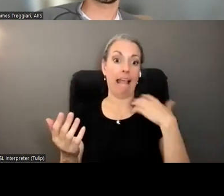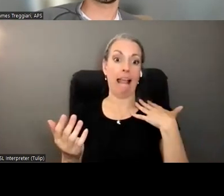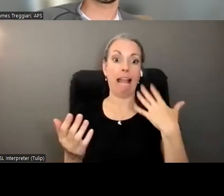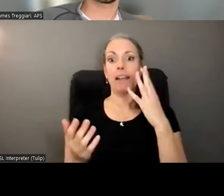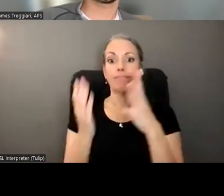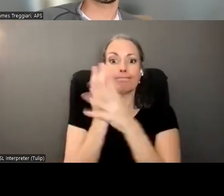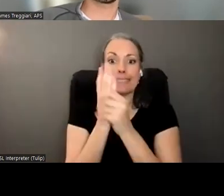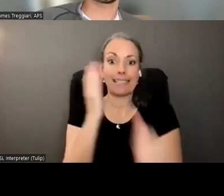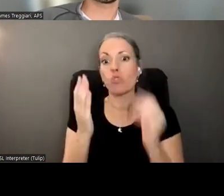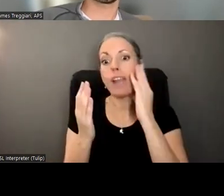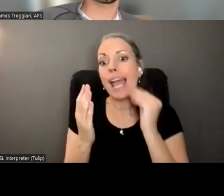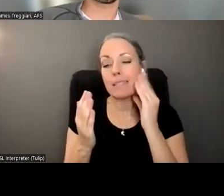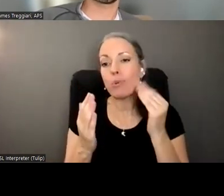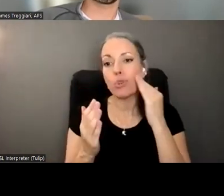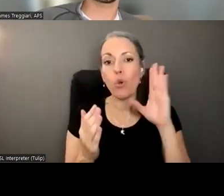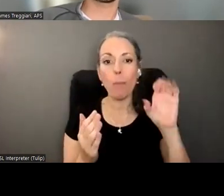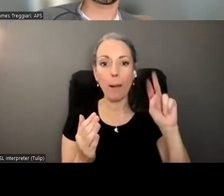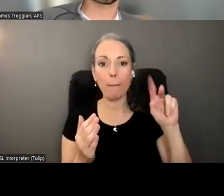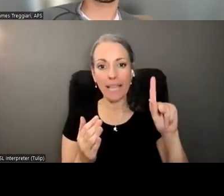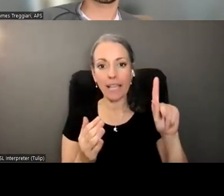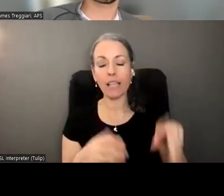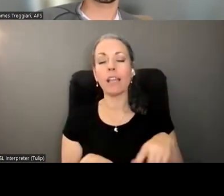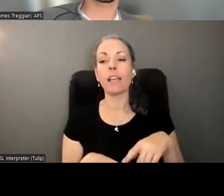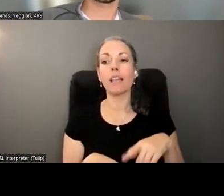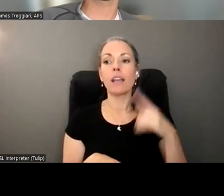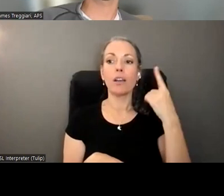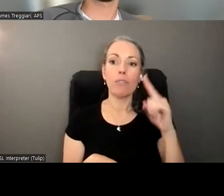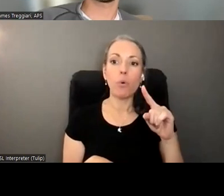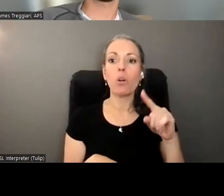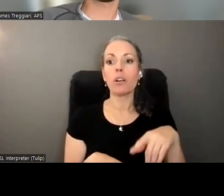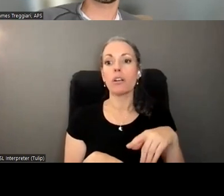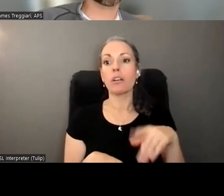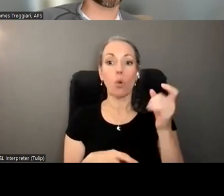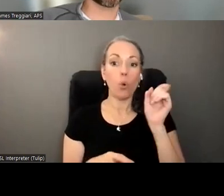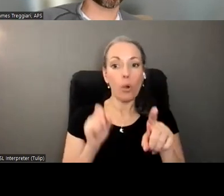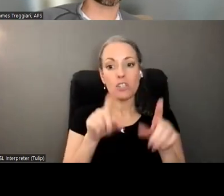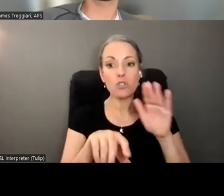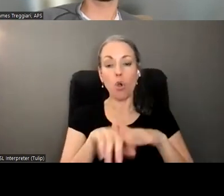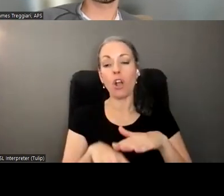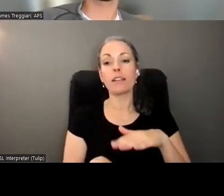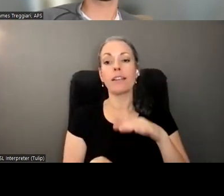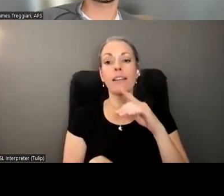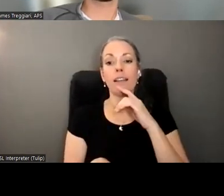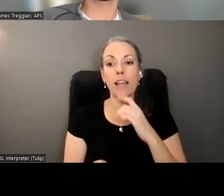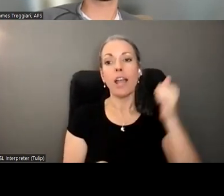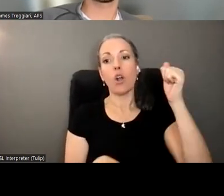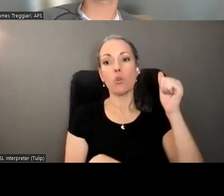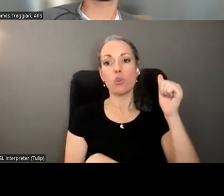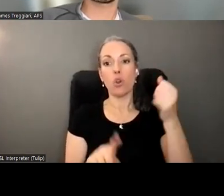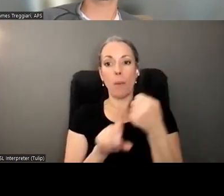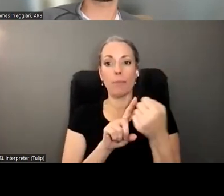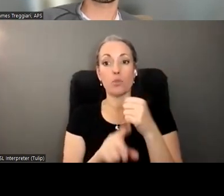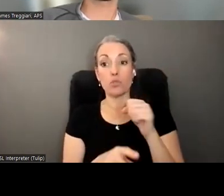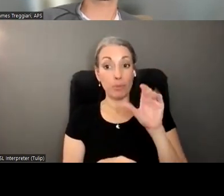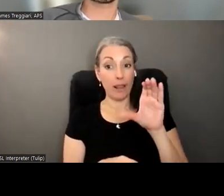the what banks are required to do to screen for um potential questions on elder abuse but would the bank be a